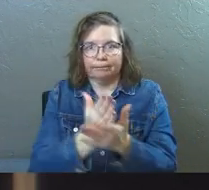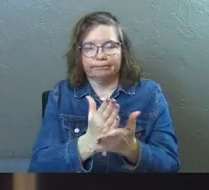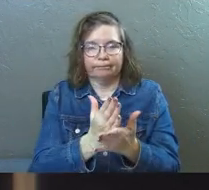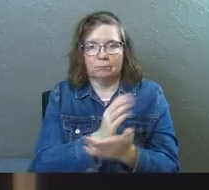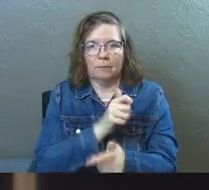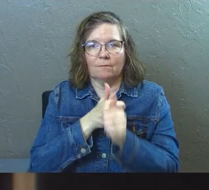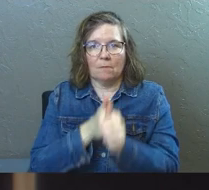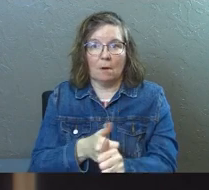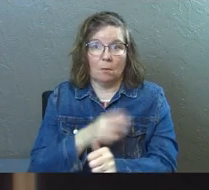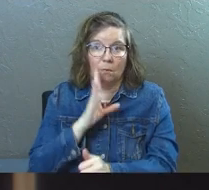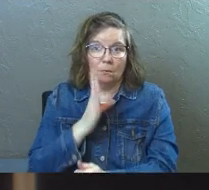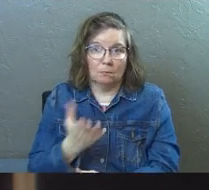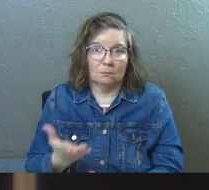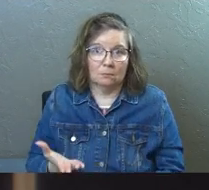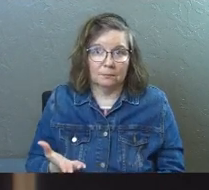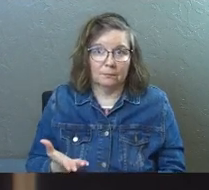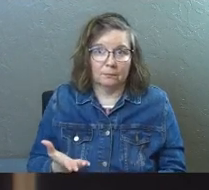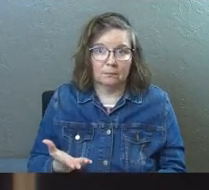following him.